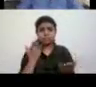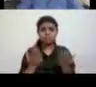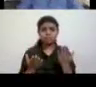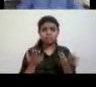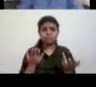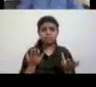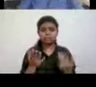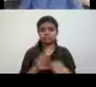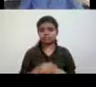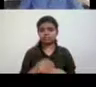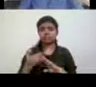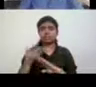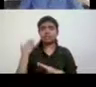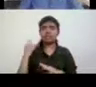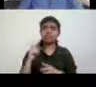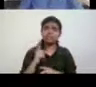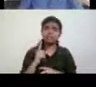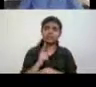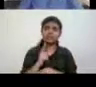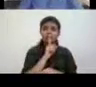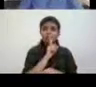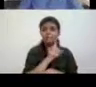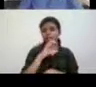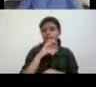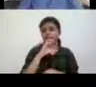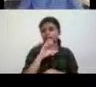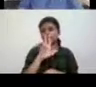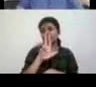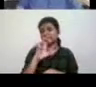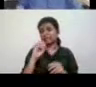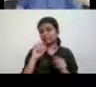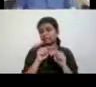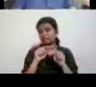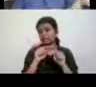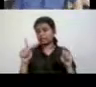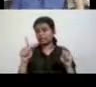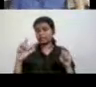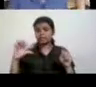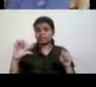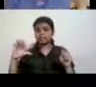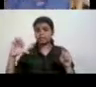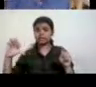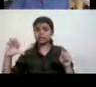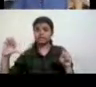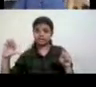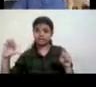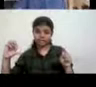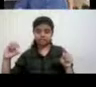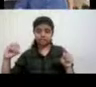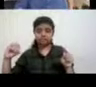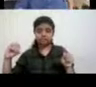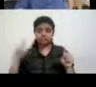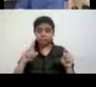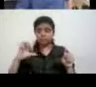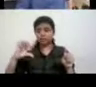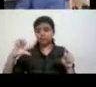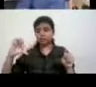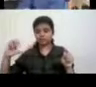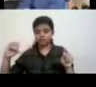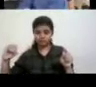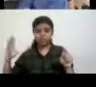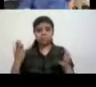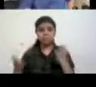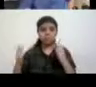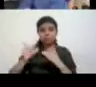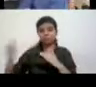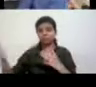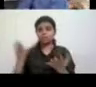late 18, 1980s to, into the 1990s, and beyond. And the proponents of this